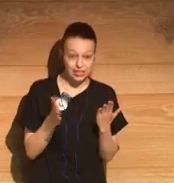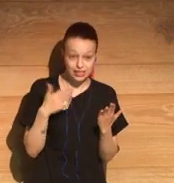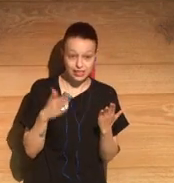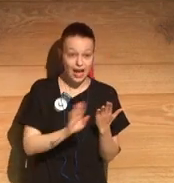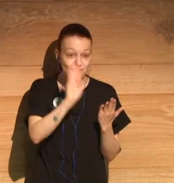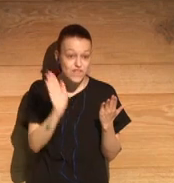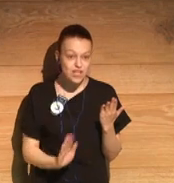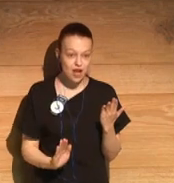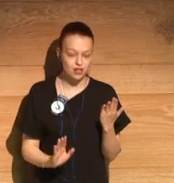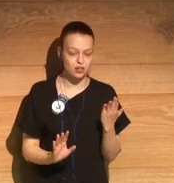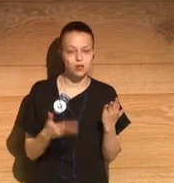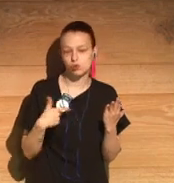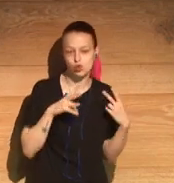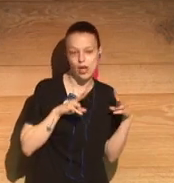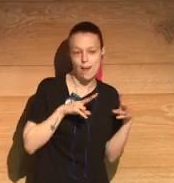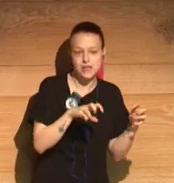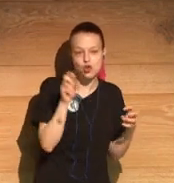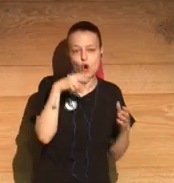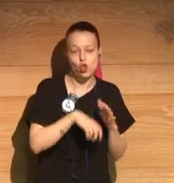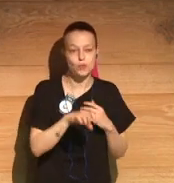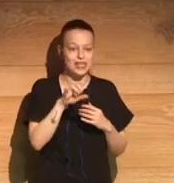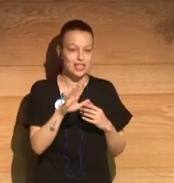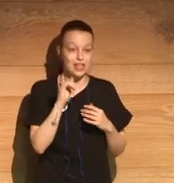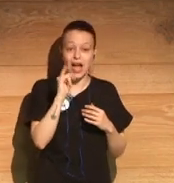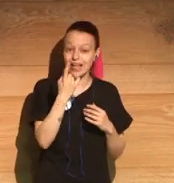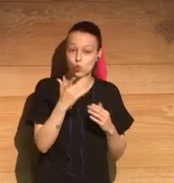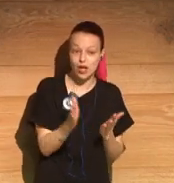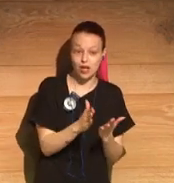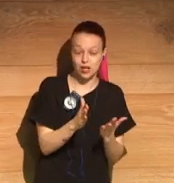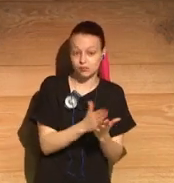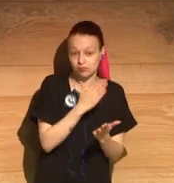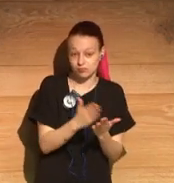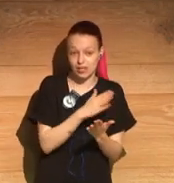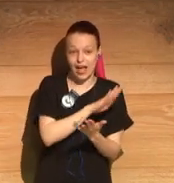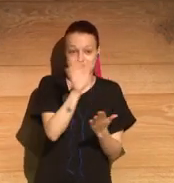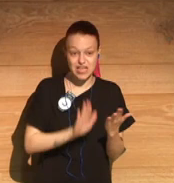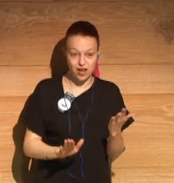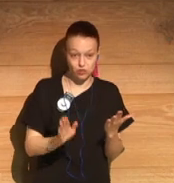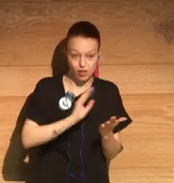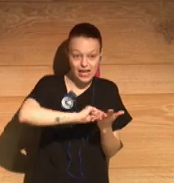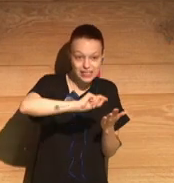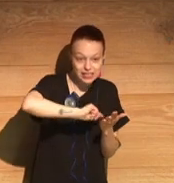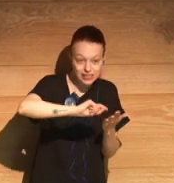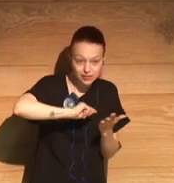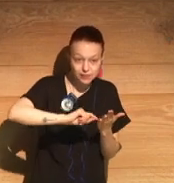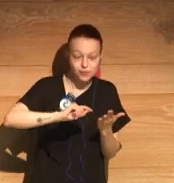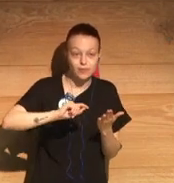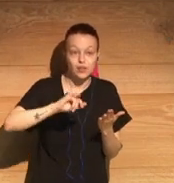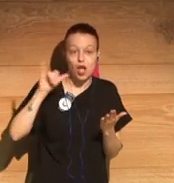something I felt very much in the final author's note, right at the end, in which John Boyne